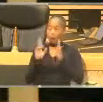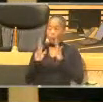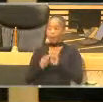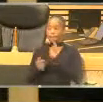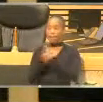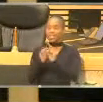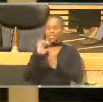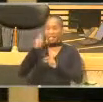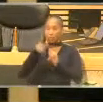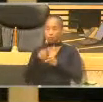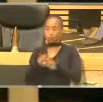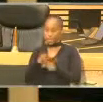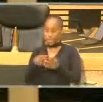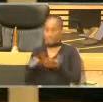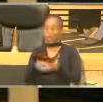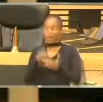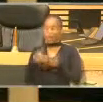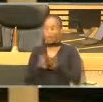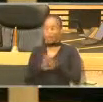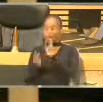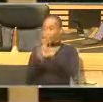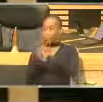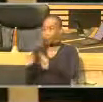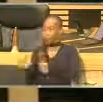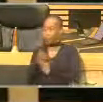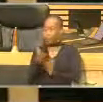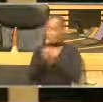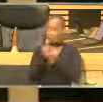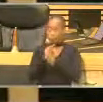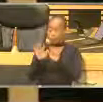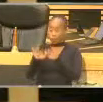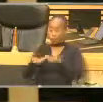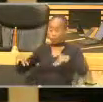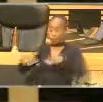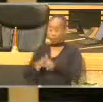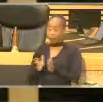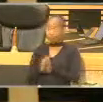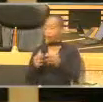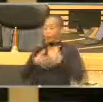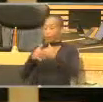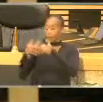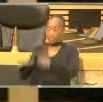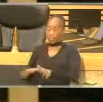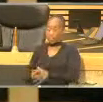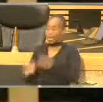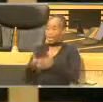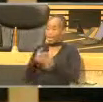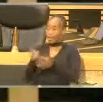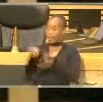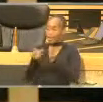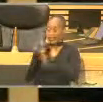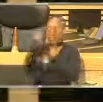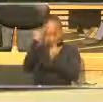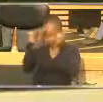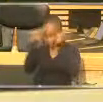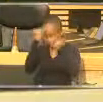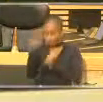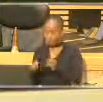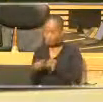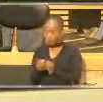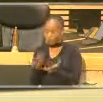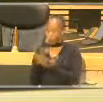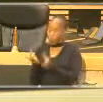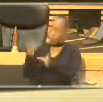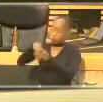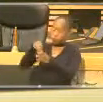we'll meet with all others and make sure that this platform is created and when this platform is created, anyone who has ideas on the